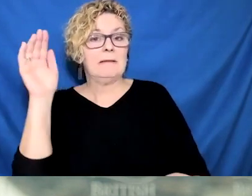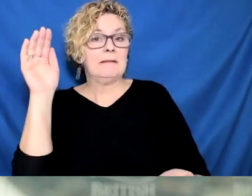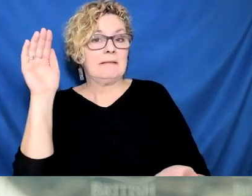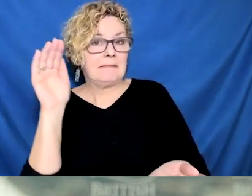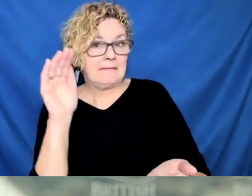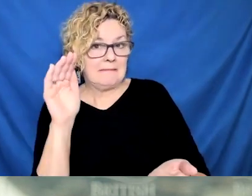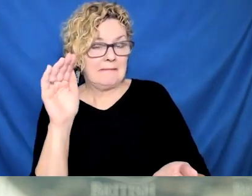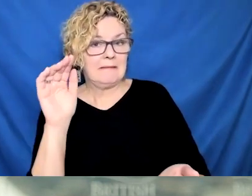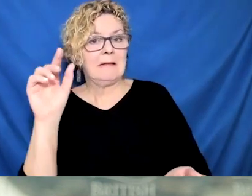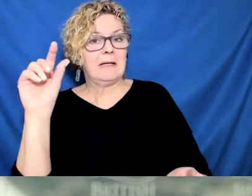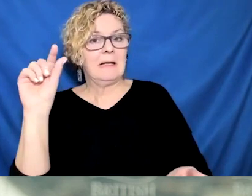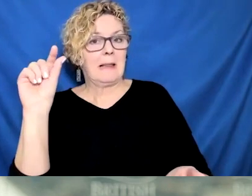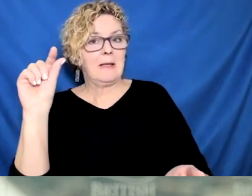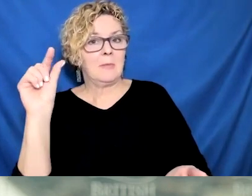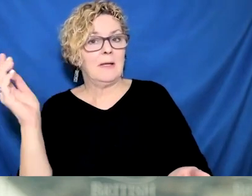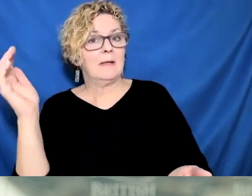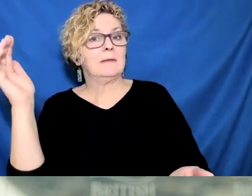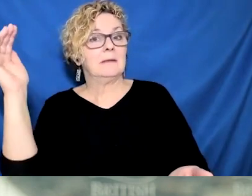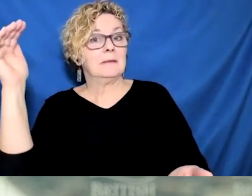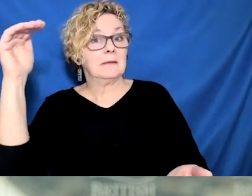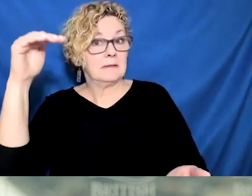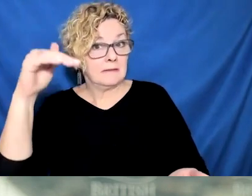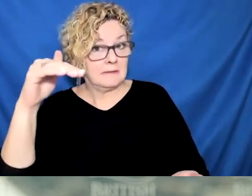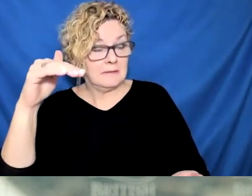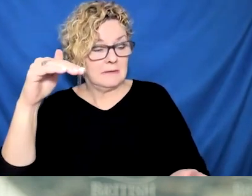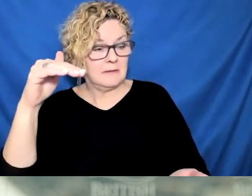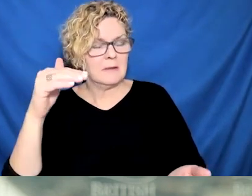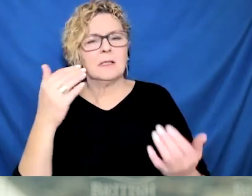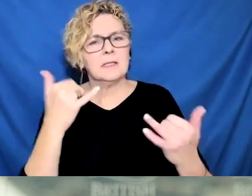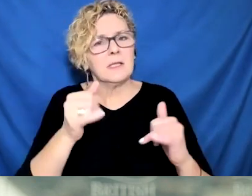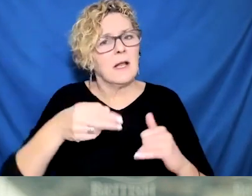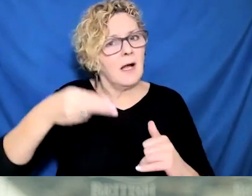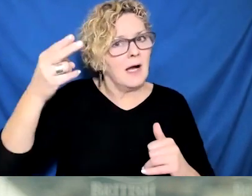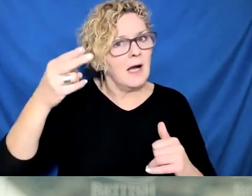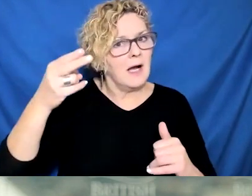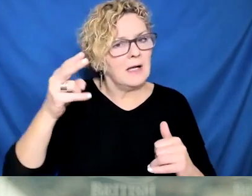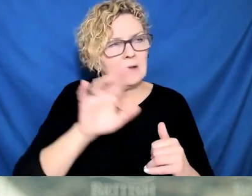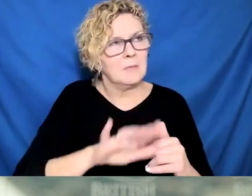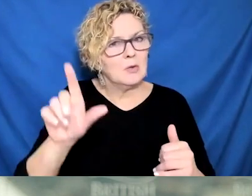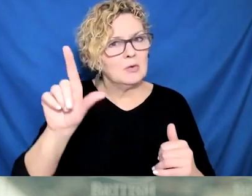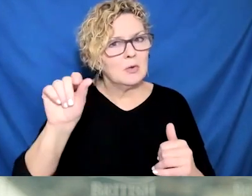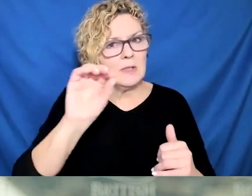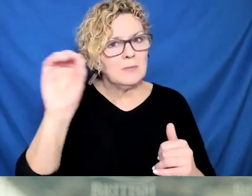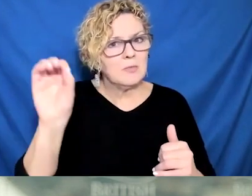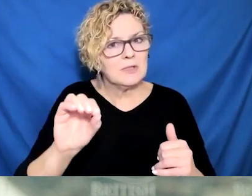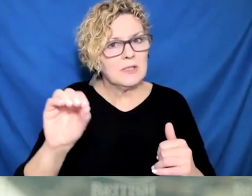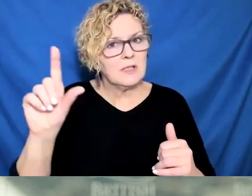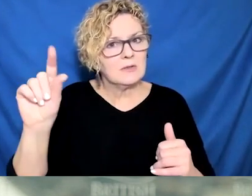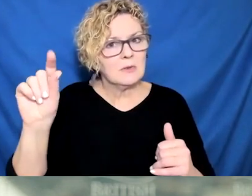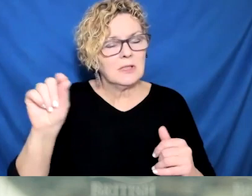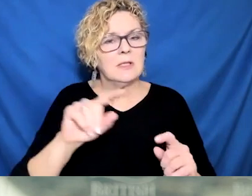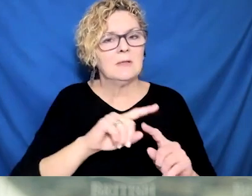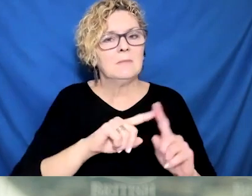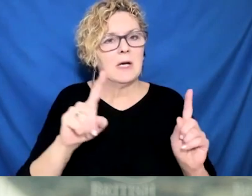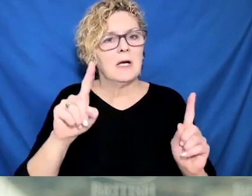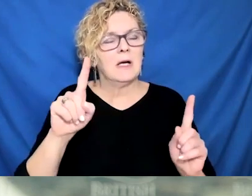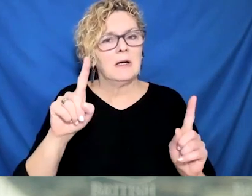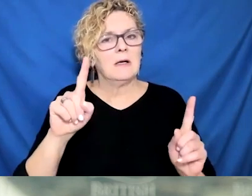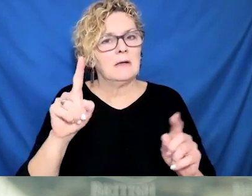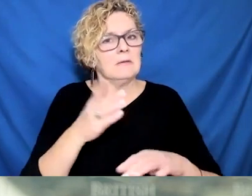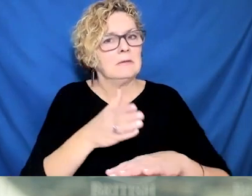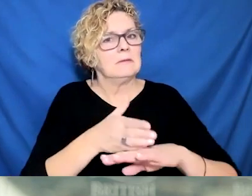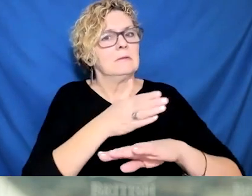effect of the public health order that was put in place by Dr. Henry. So I think that what we try and do and what